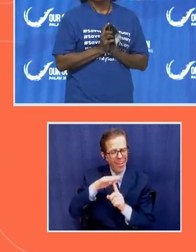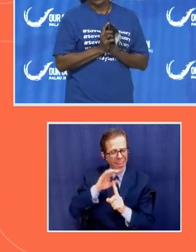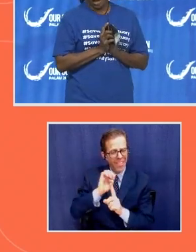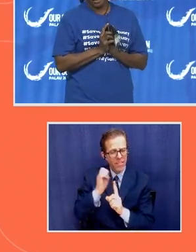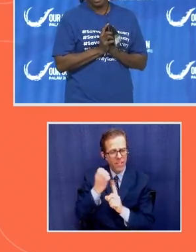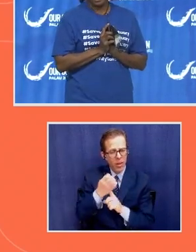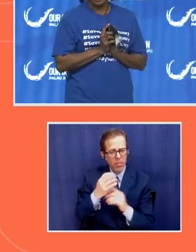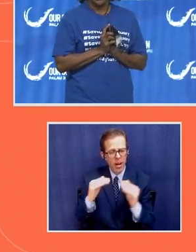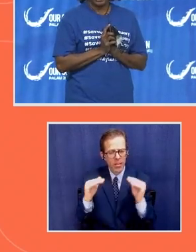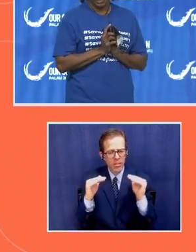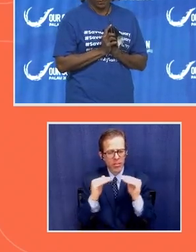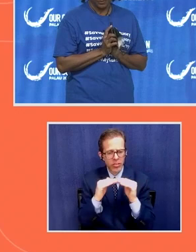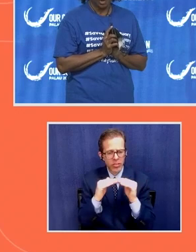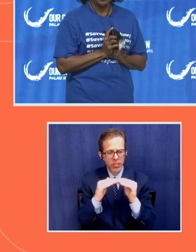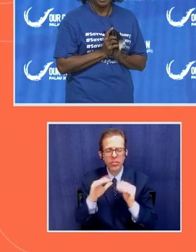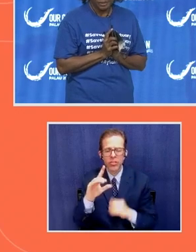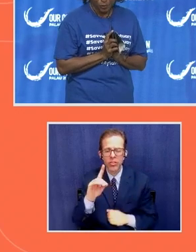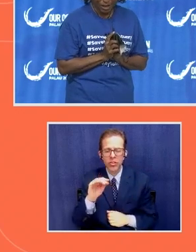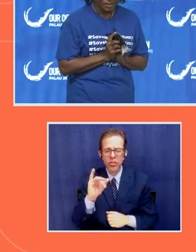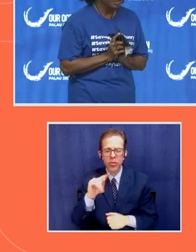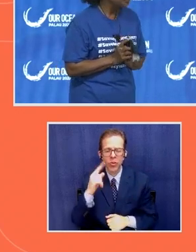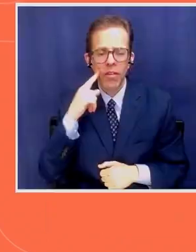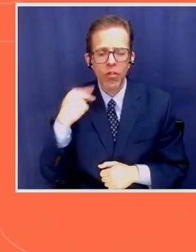Do it for us. Thank you.